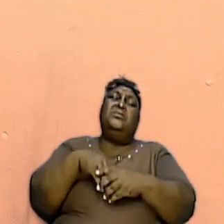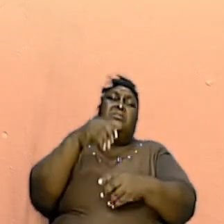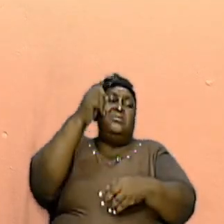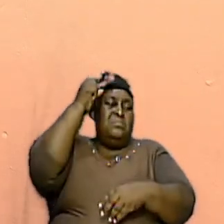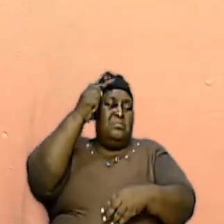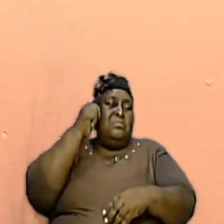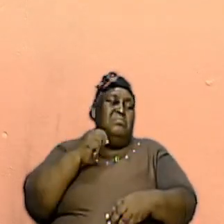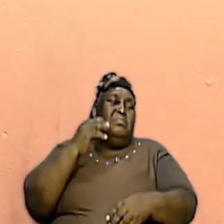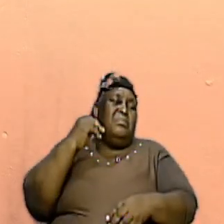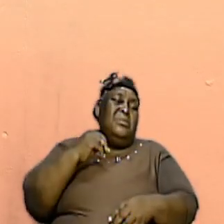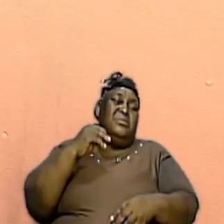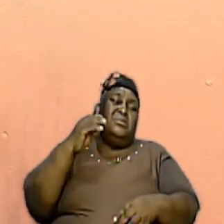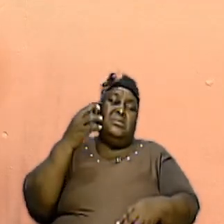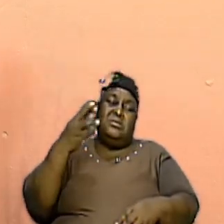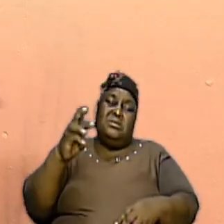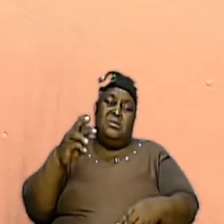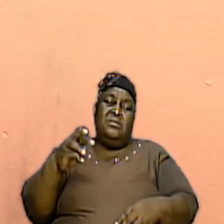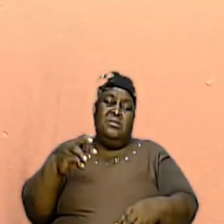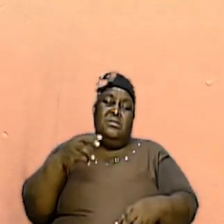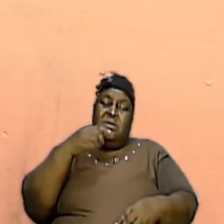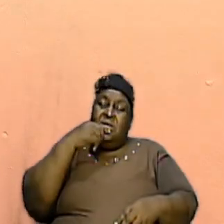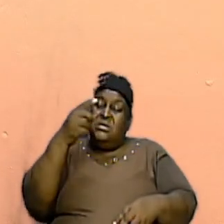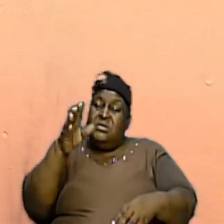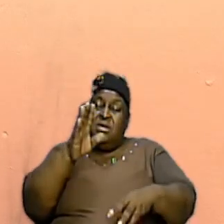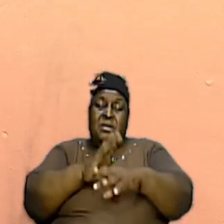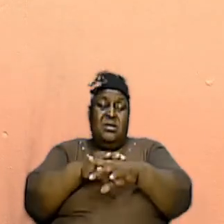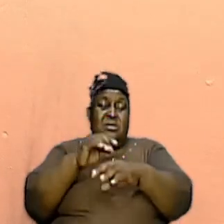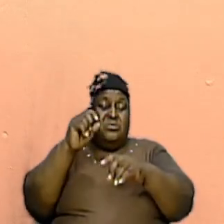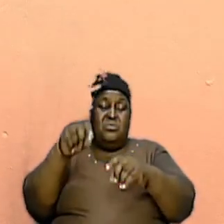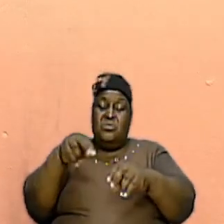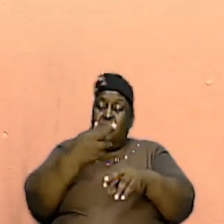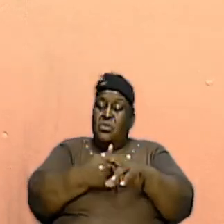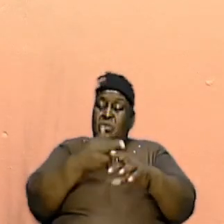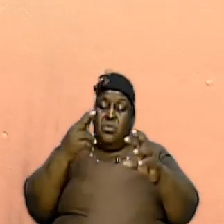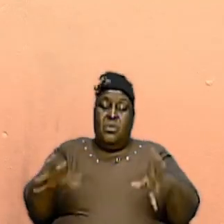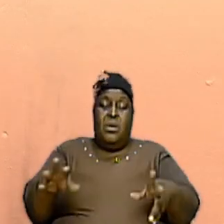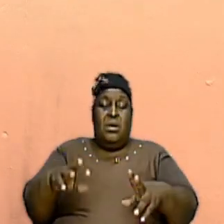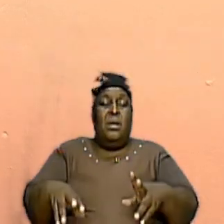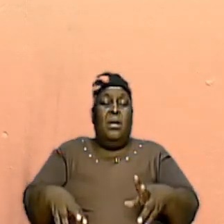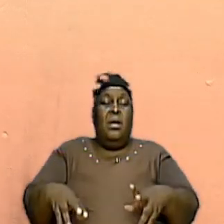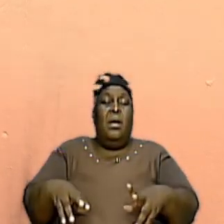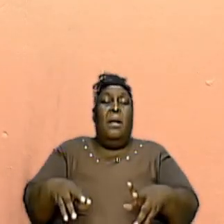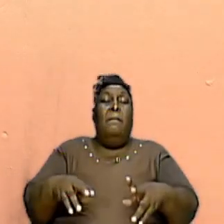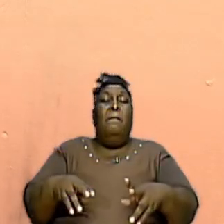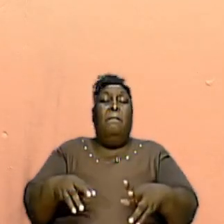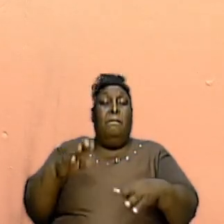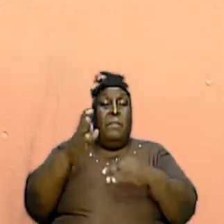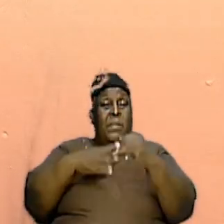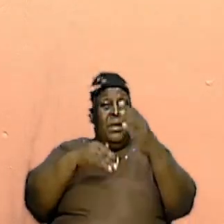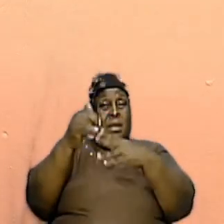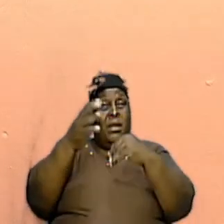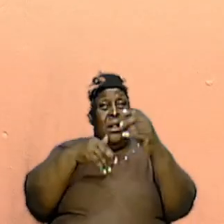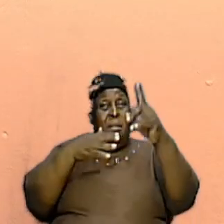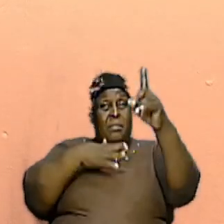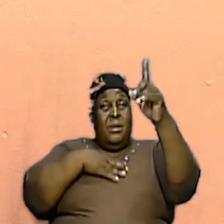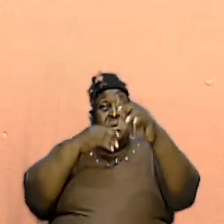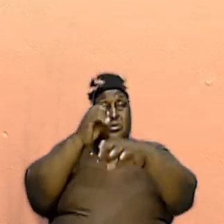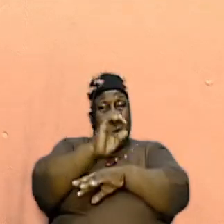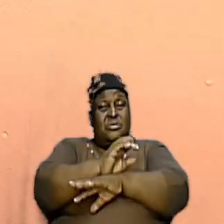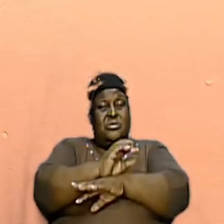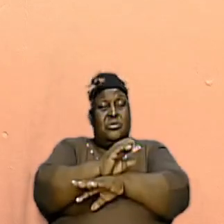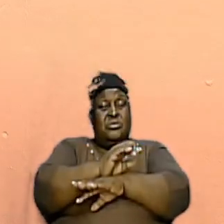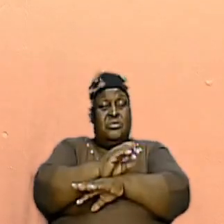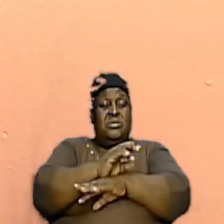16 when he said upon this rock I will build future my church so it was not yet built